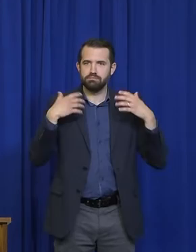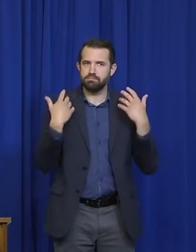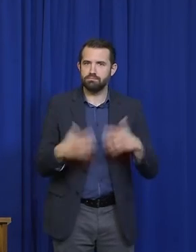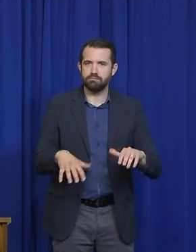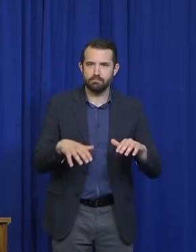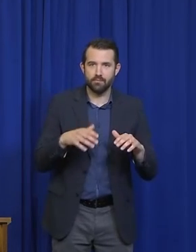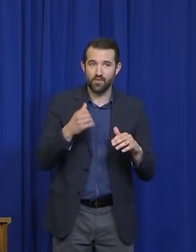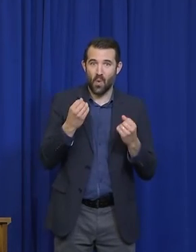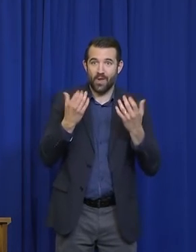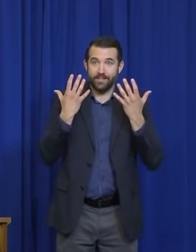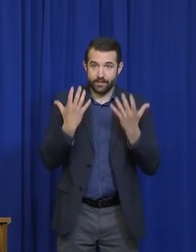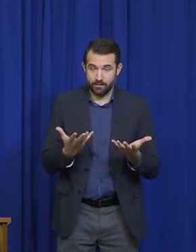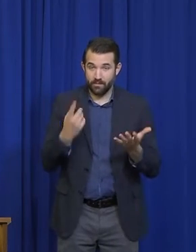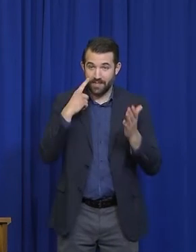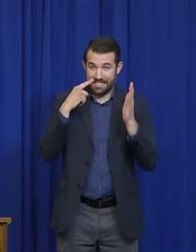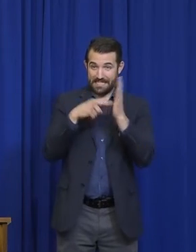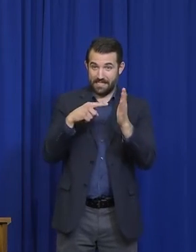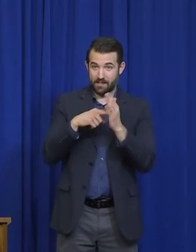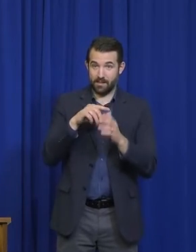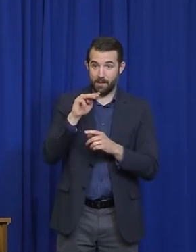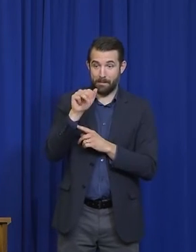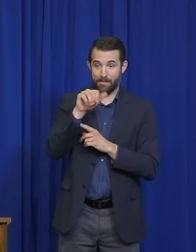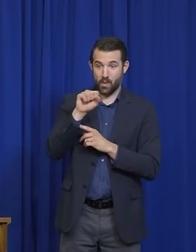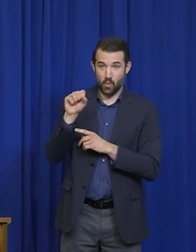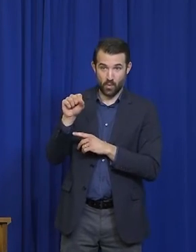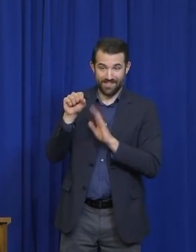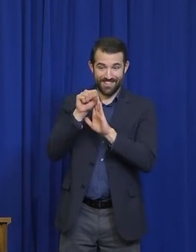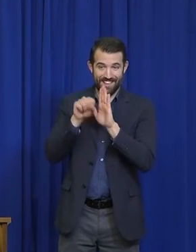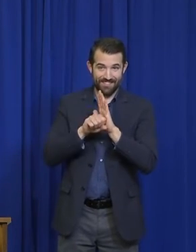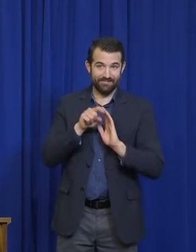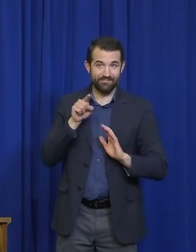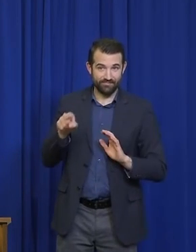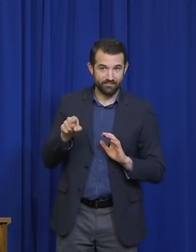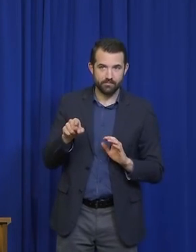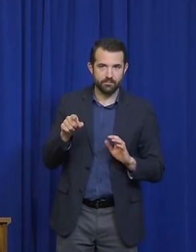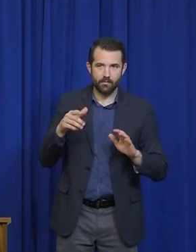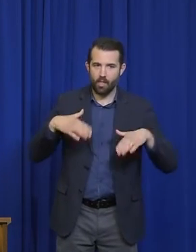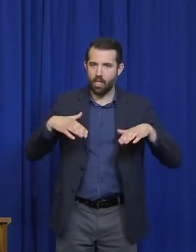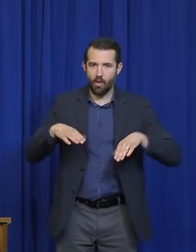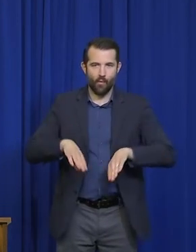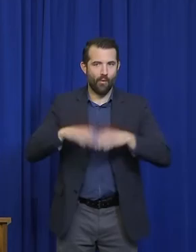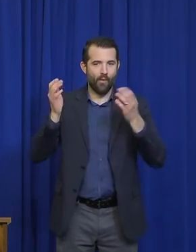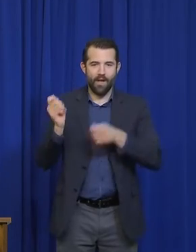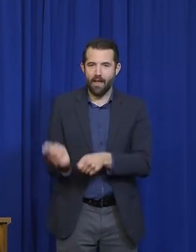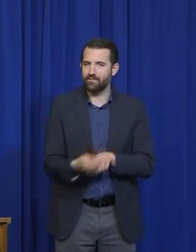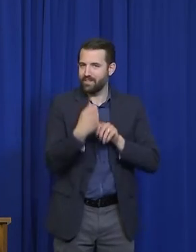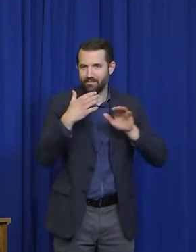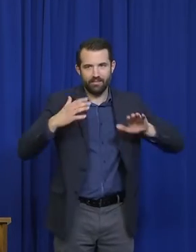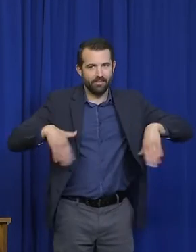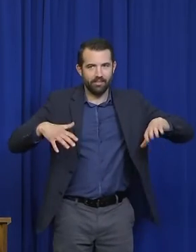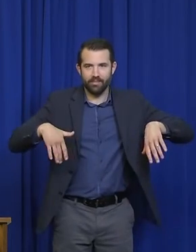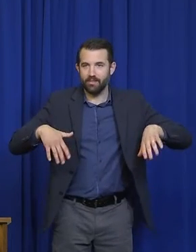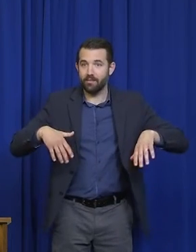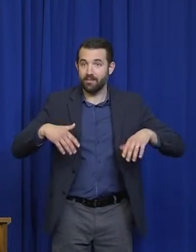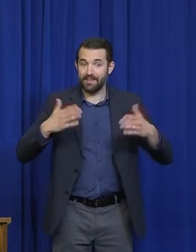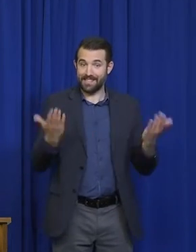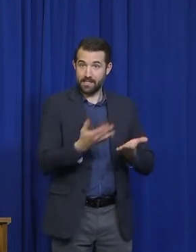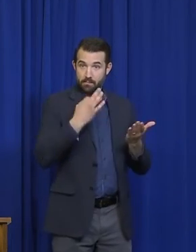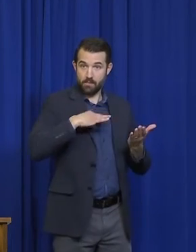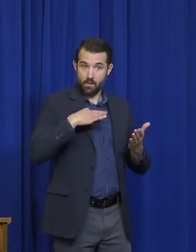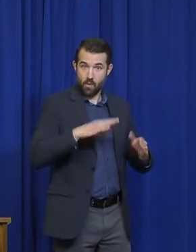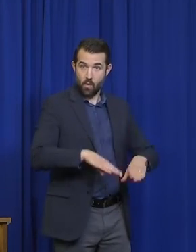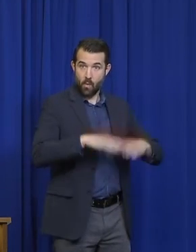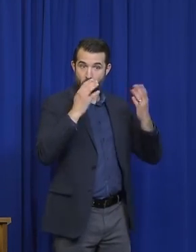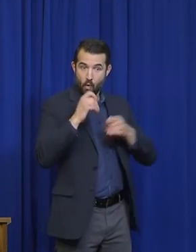and Massachusetts is still a hot spot, much more so than Maine, New Hampshire, or Vermont, that we act in a similar way